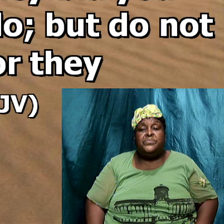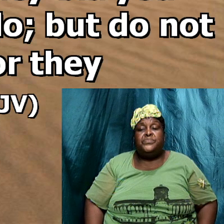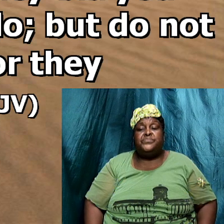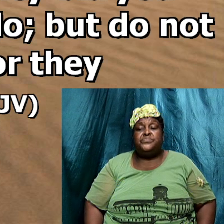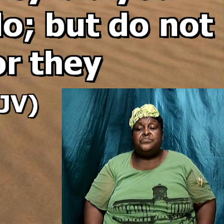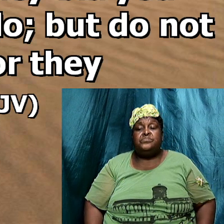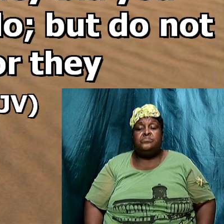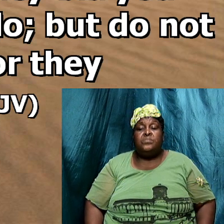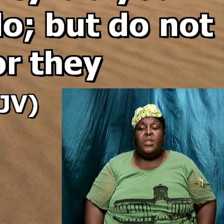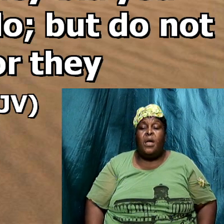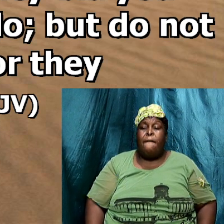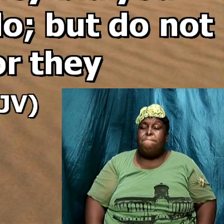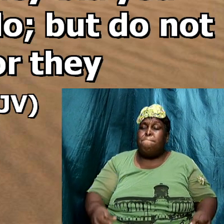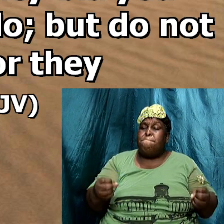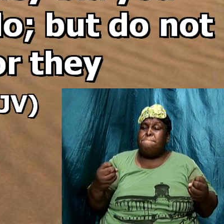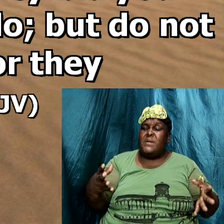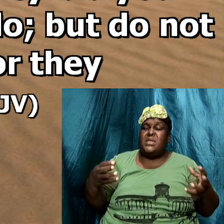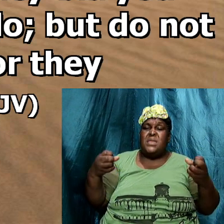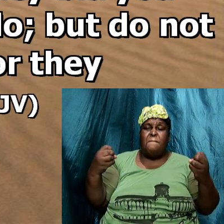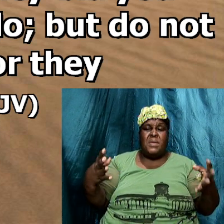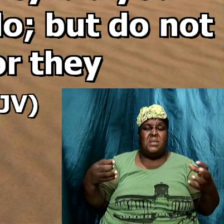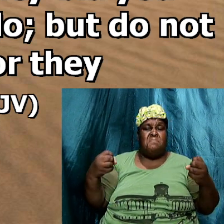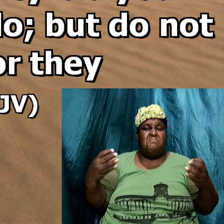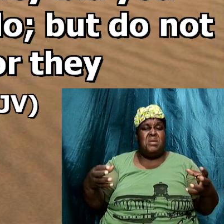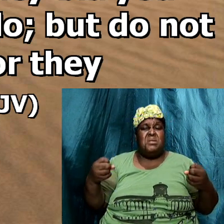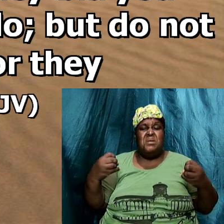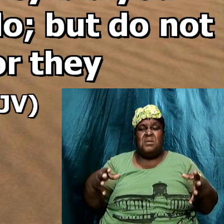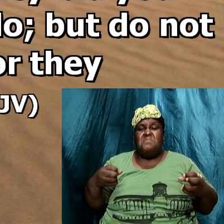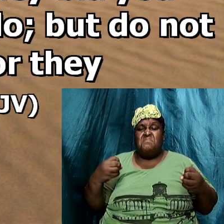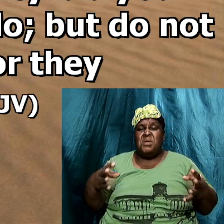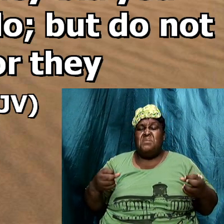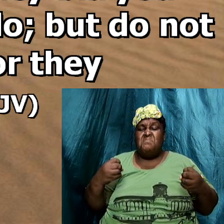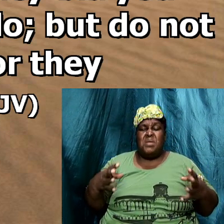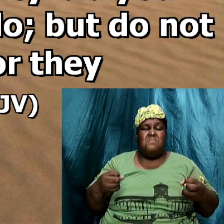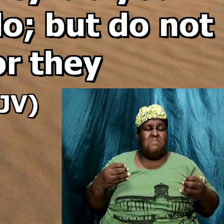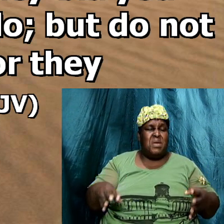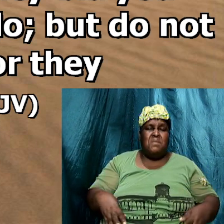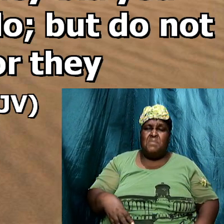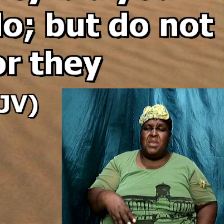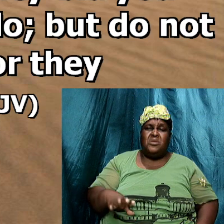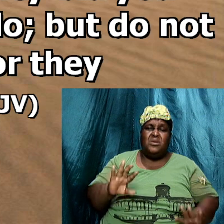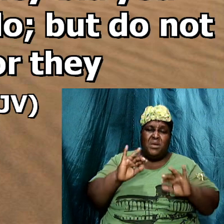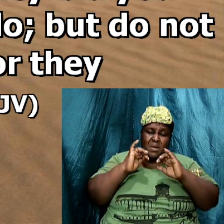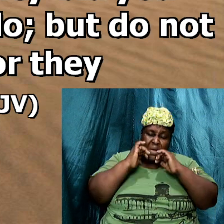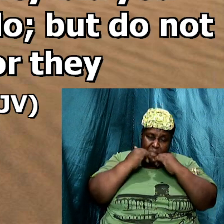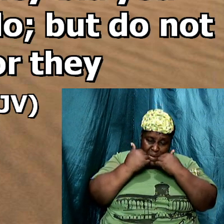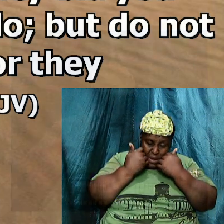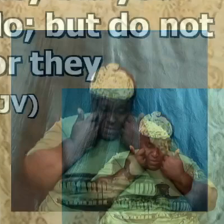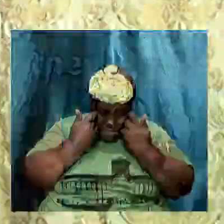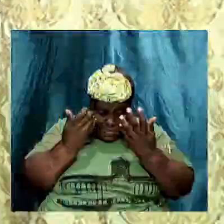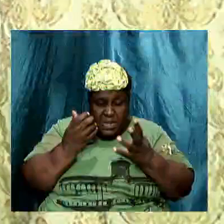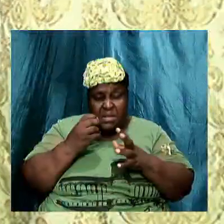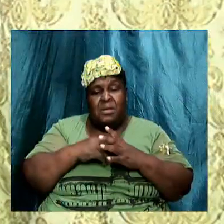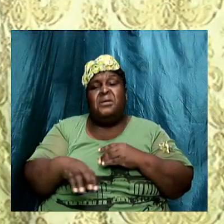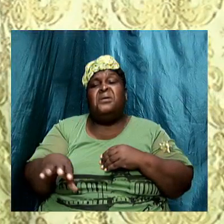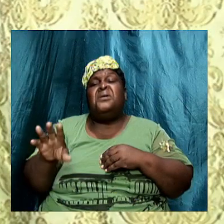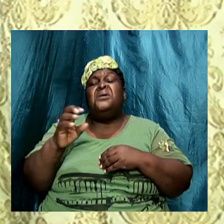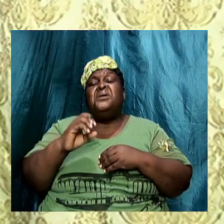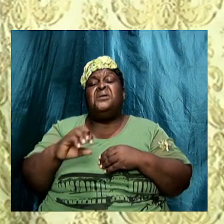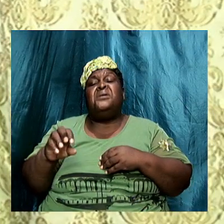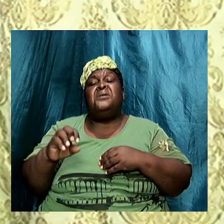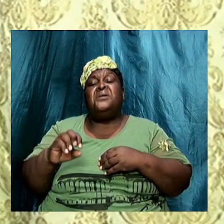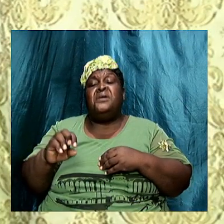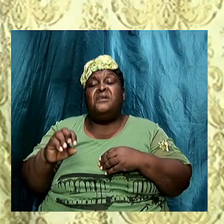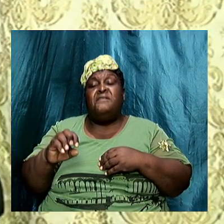There are many scandals Right now In the evangelical circles Even here in our local